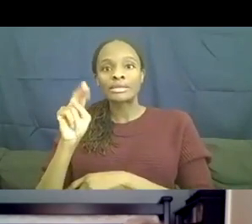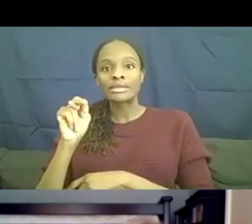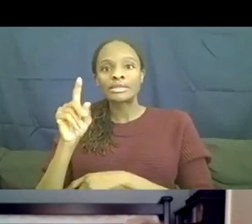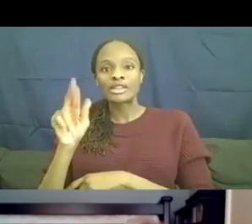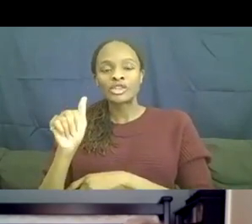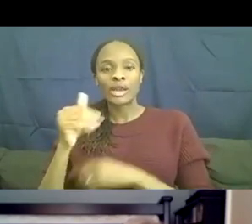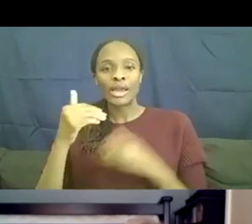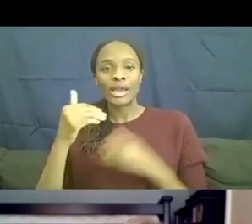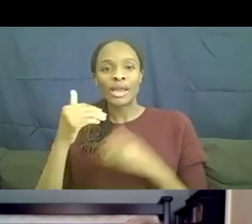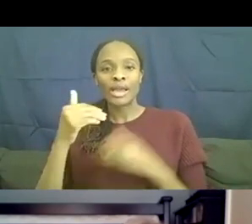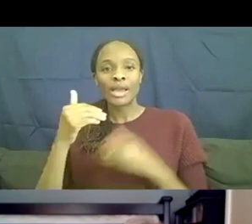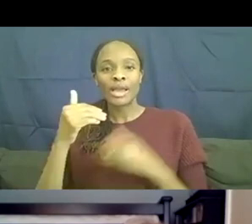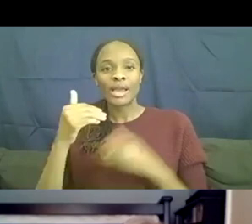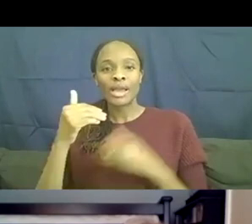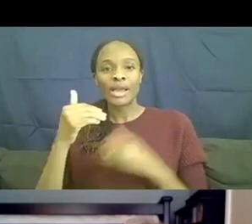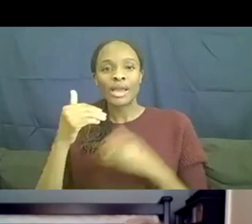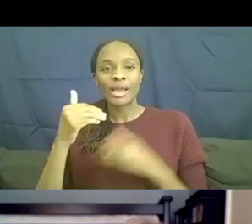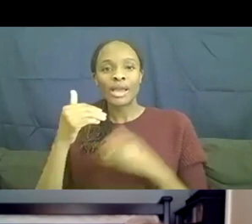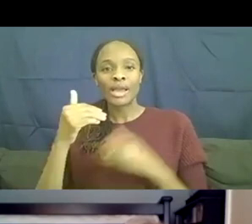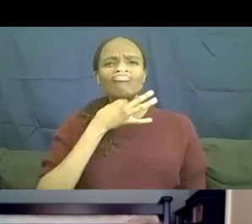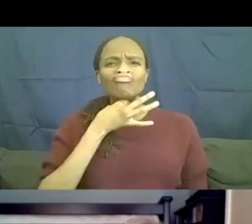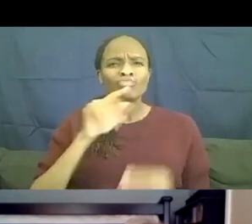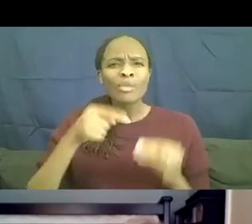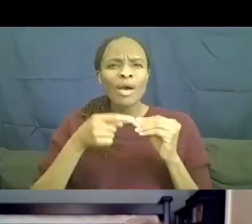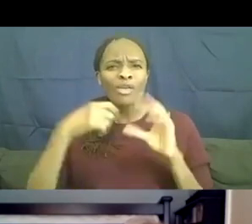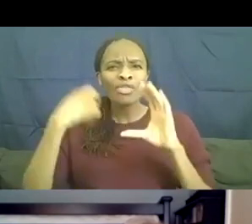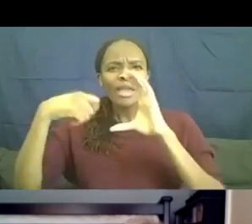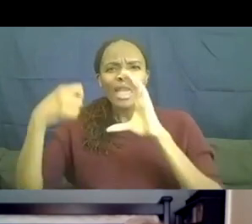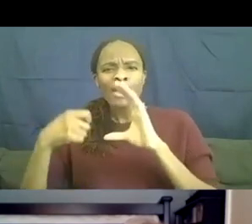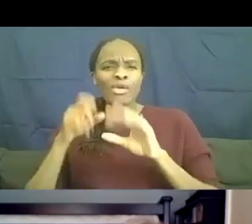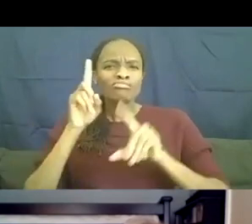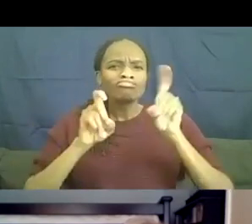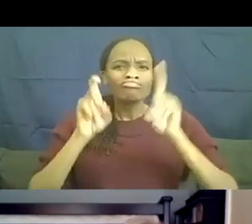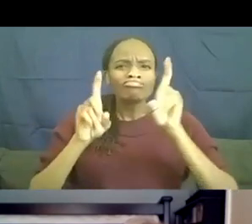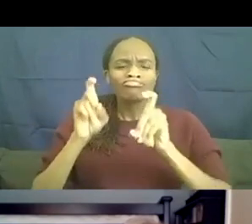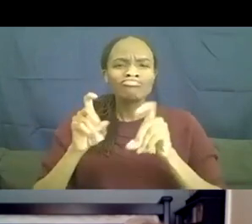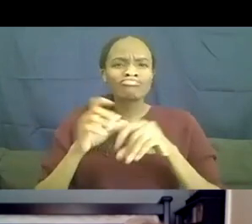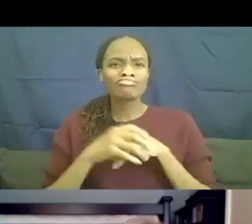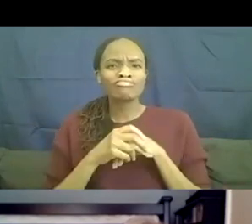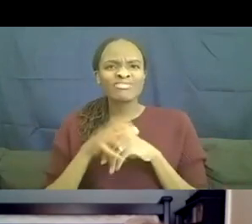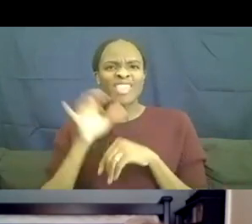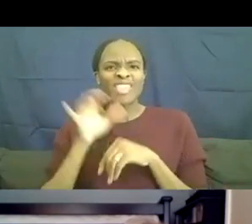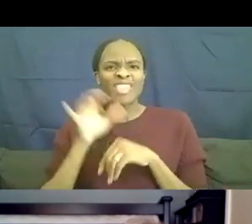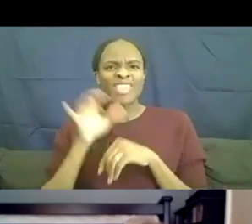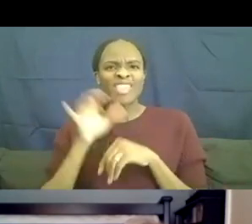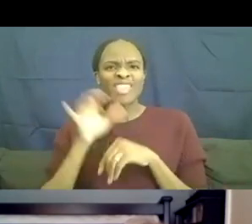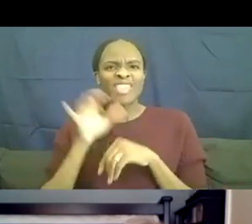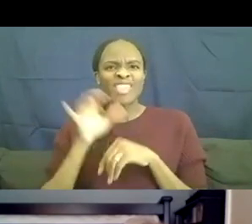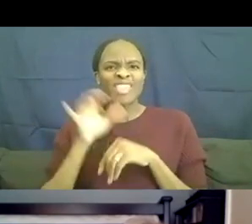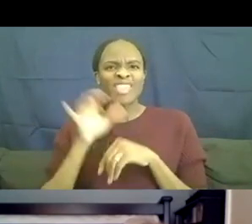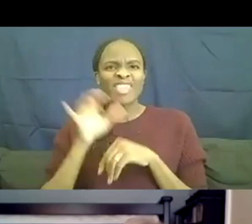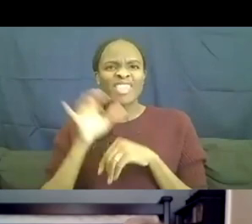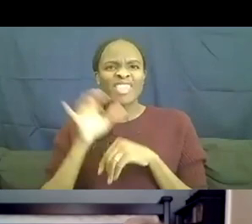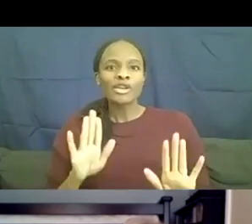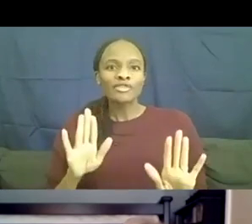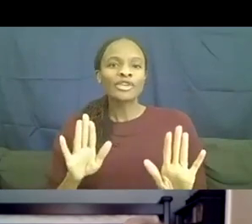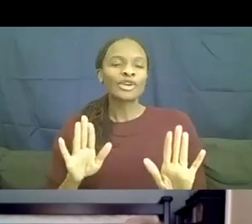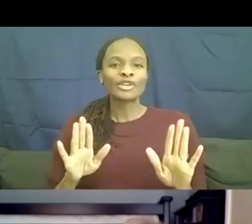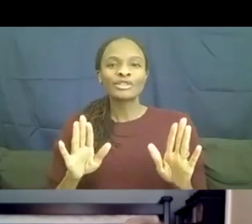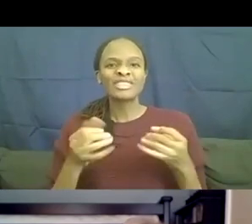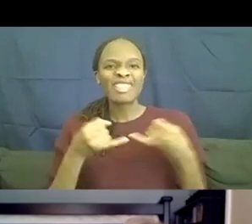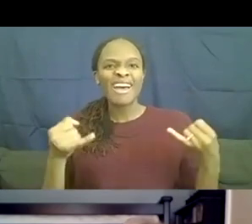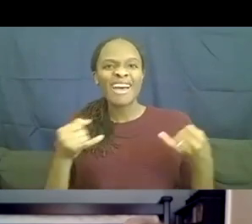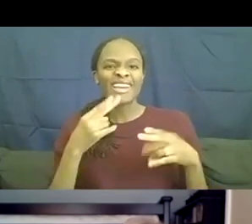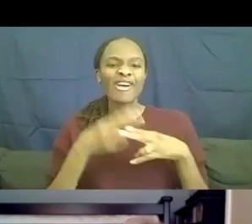curious about the cameras and was asking some questions. And, um, she had this wonderful line called Megology. And so the cameras were just kind of